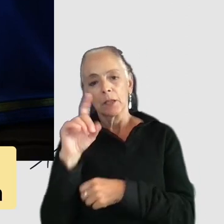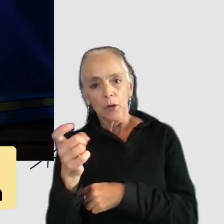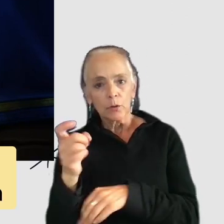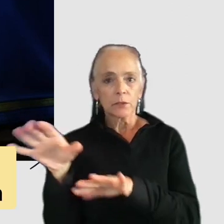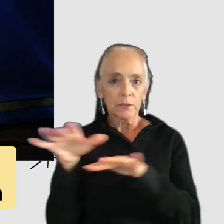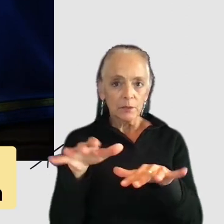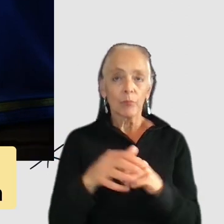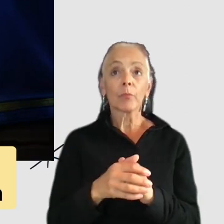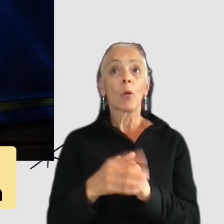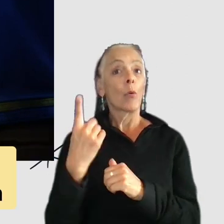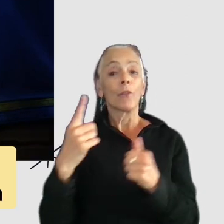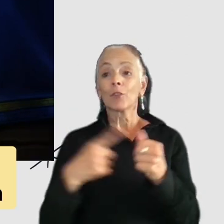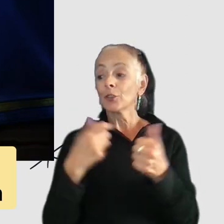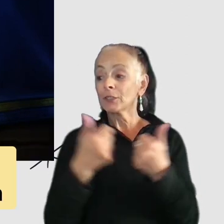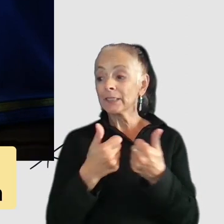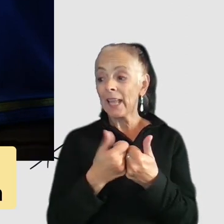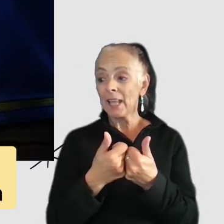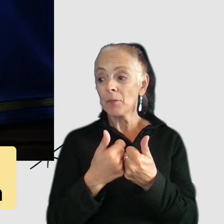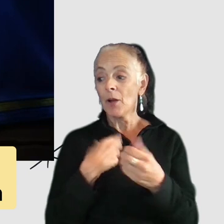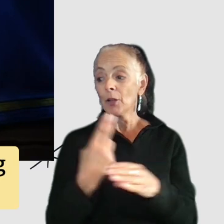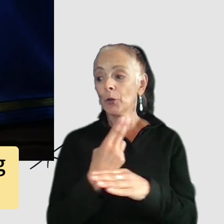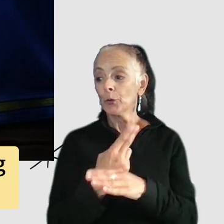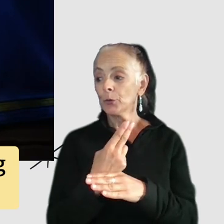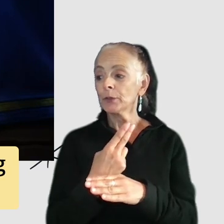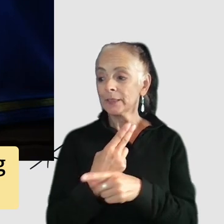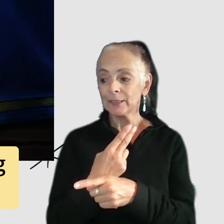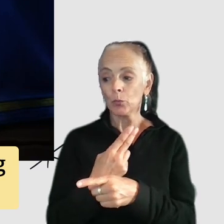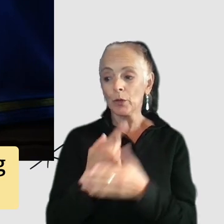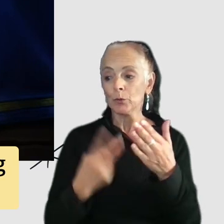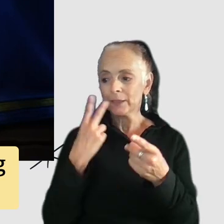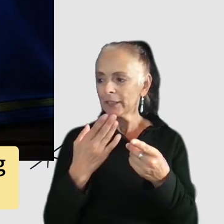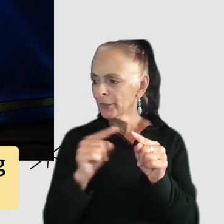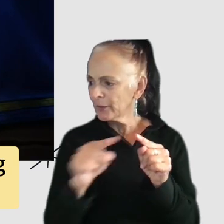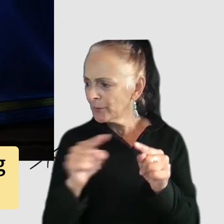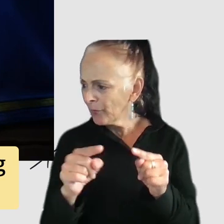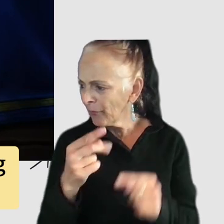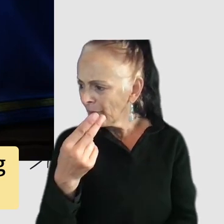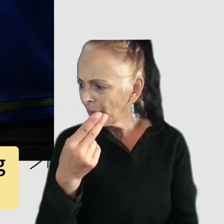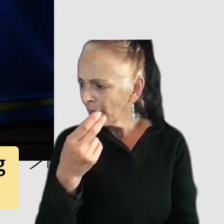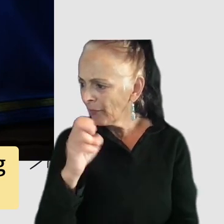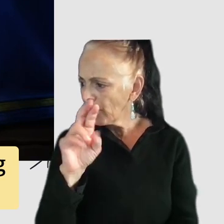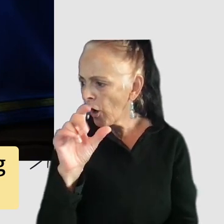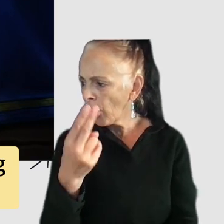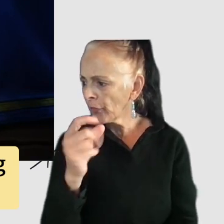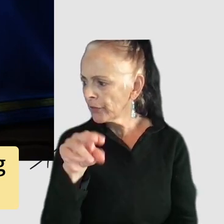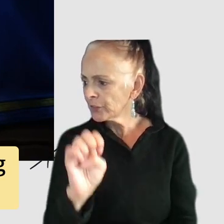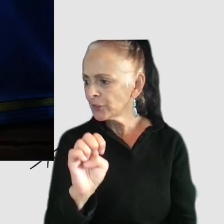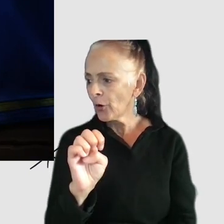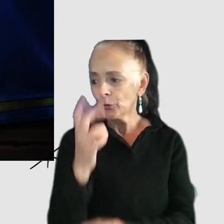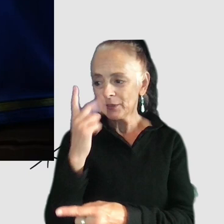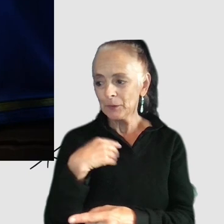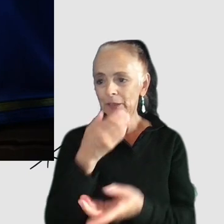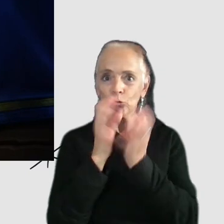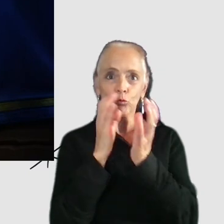One of the first games that I turned to was a game called Hearthstone which is shown in the screenshot here of me streaming Hearthstone and drinking lots and lots of tea.